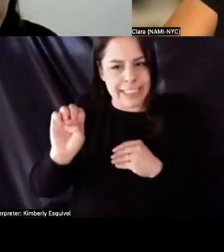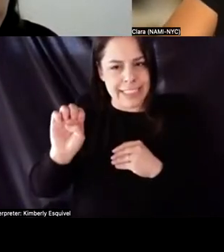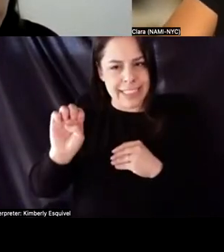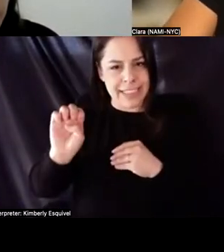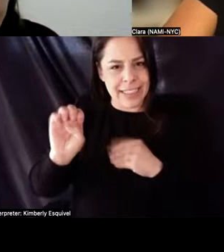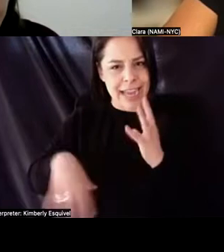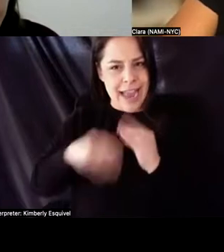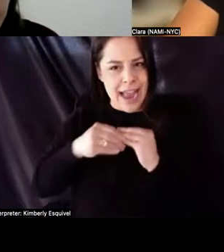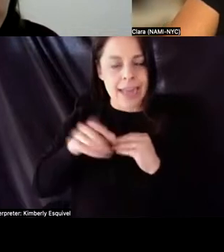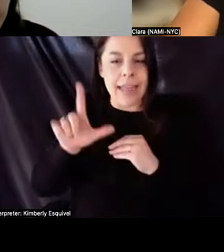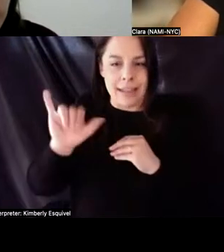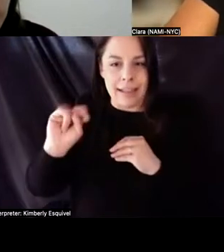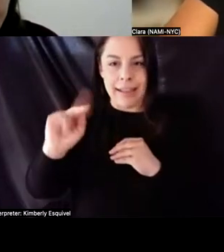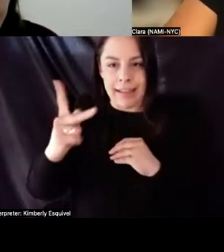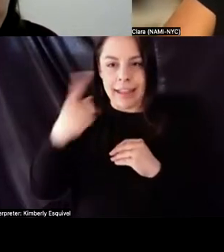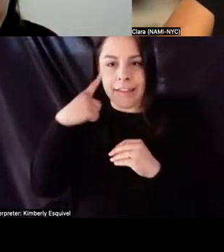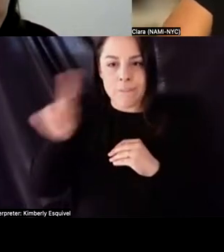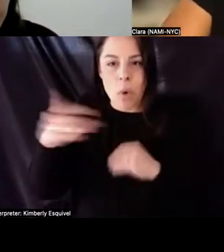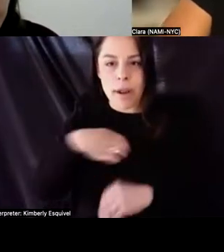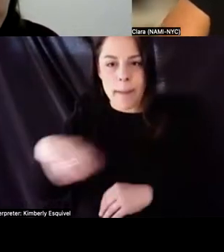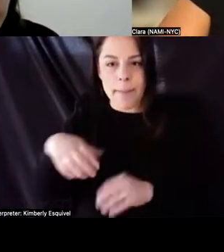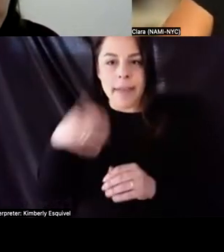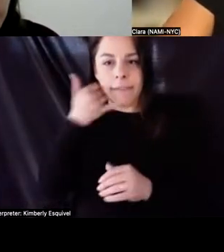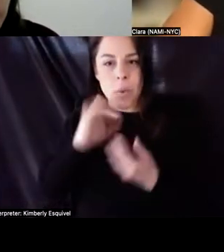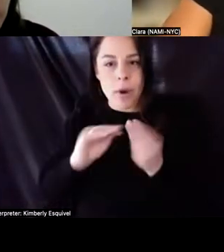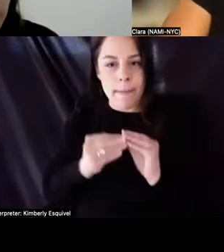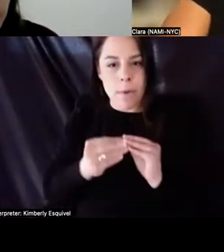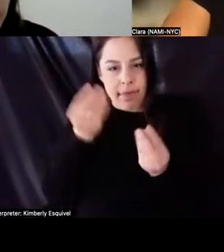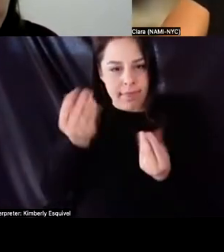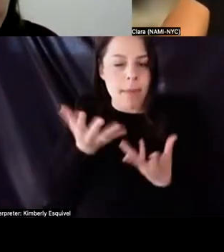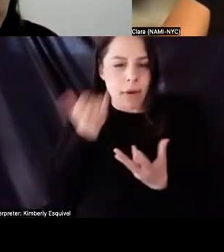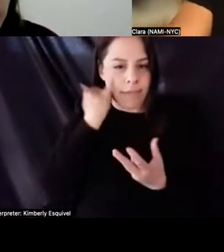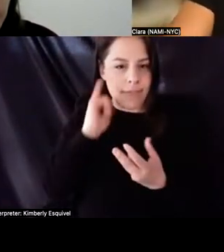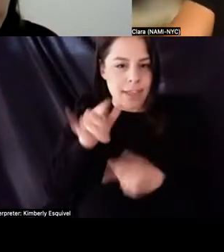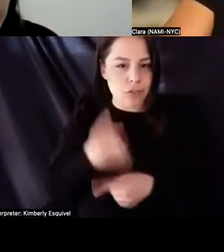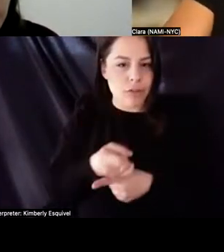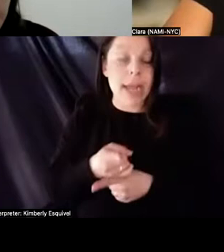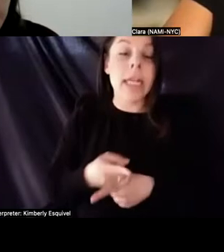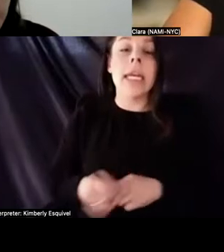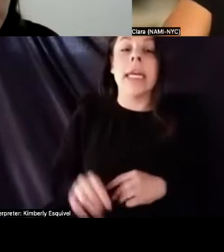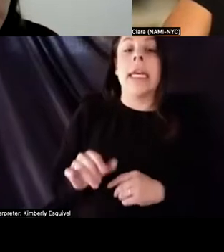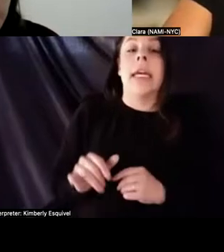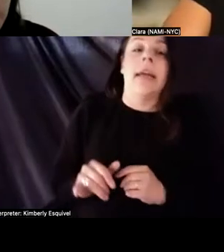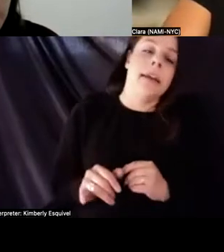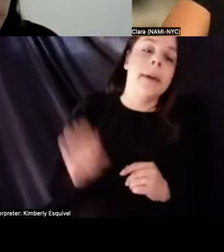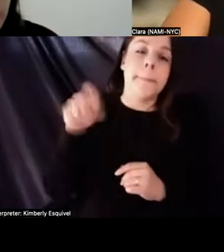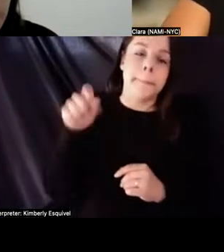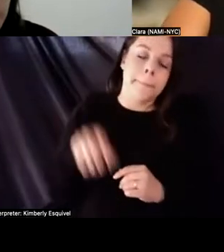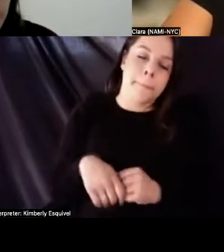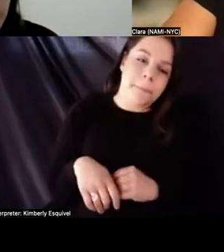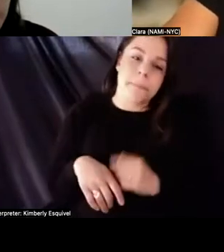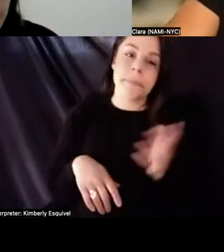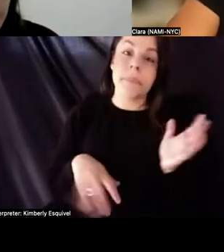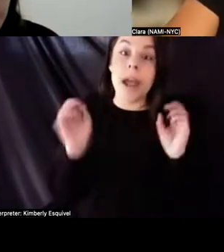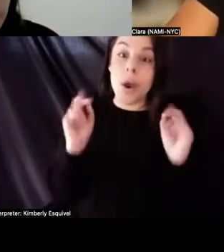in earlier for the OMH complaint line. Let me know if that's the incorrect link. Um, so that's in the chat as well. Um,